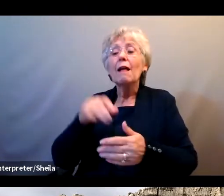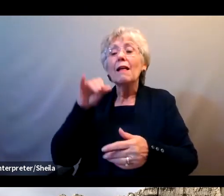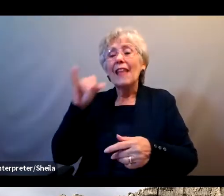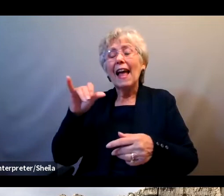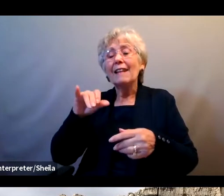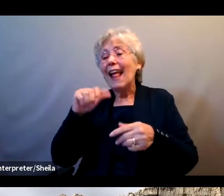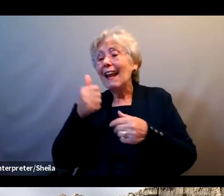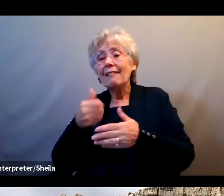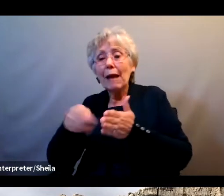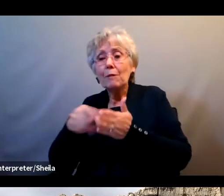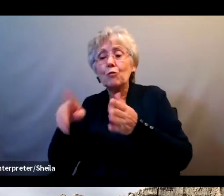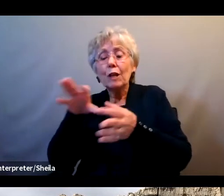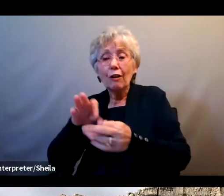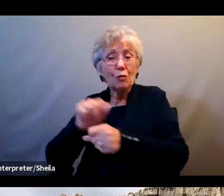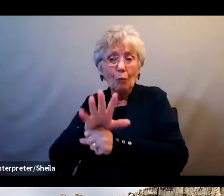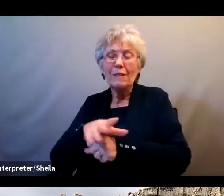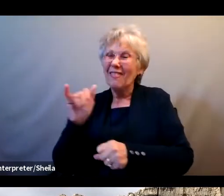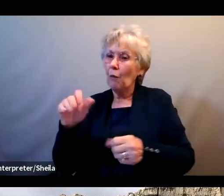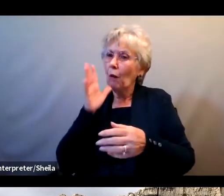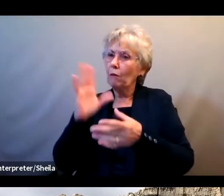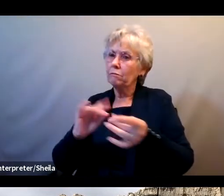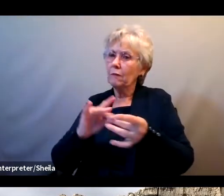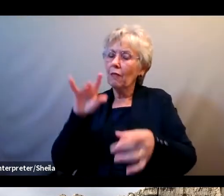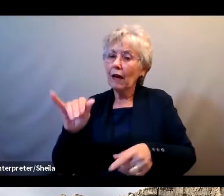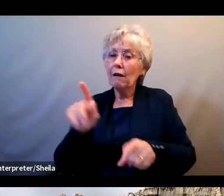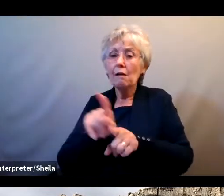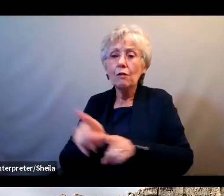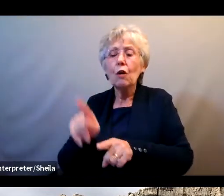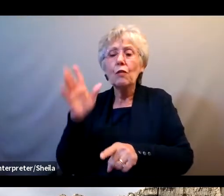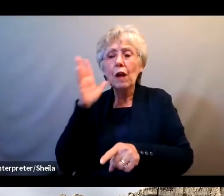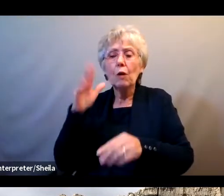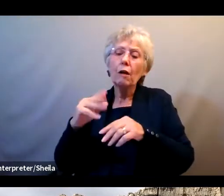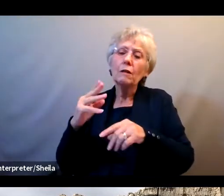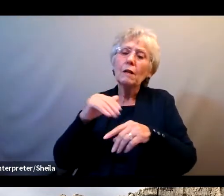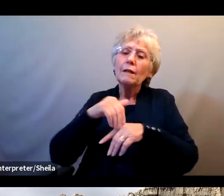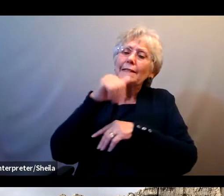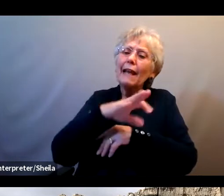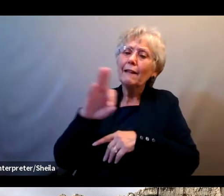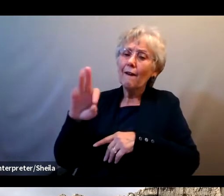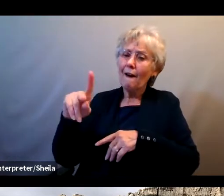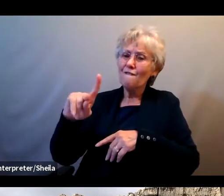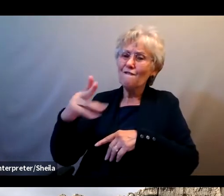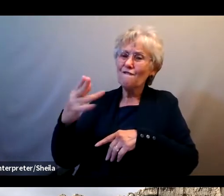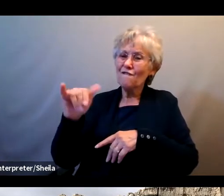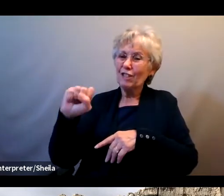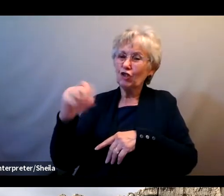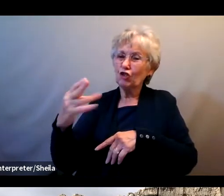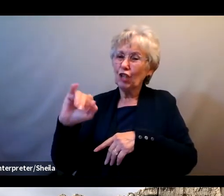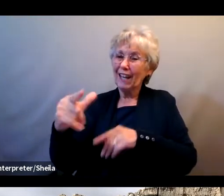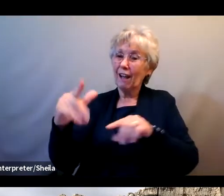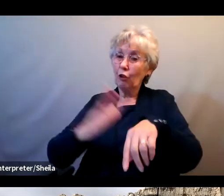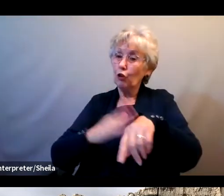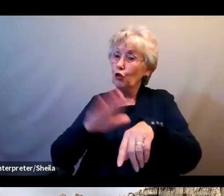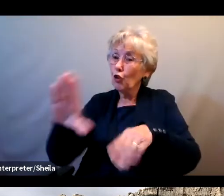They might also promise that you use small business loans or send a phishing alert that a check is ready to be picked up.